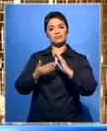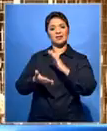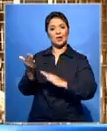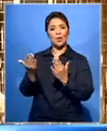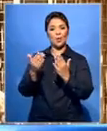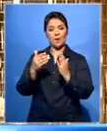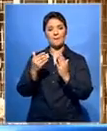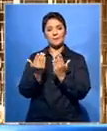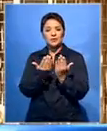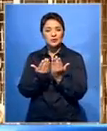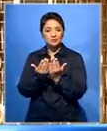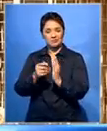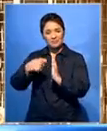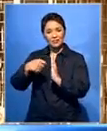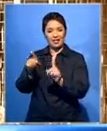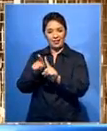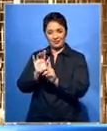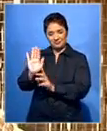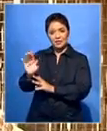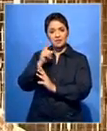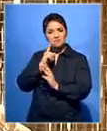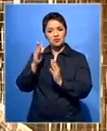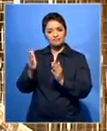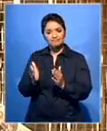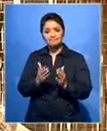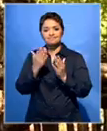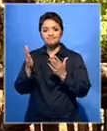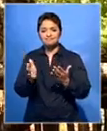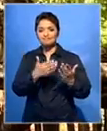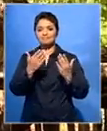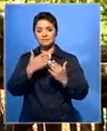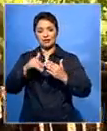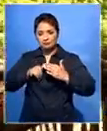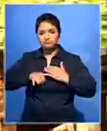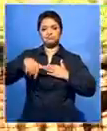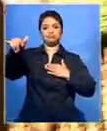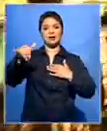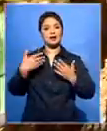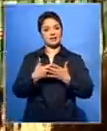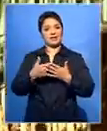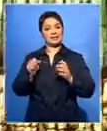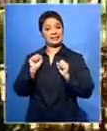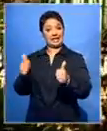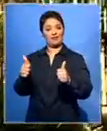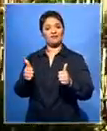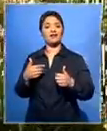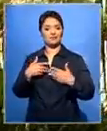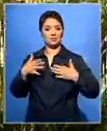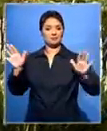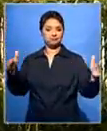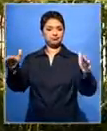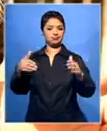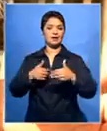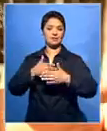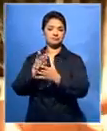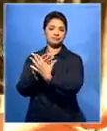School program. And then human interaction slowly, slowly comes out. Then it's just a matter of time before spreading their